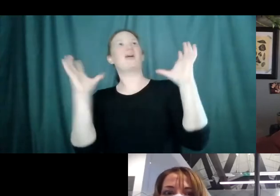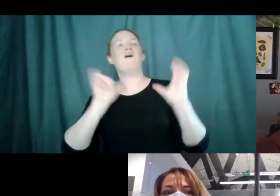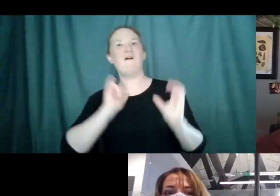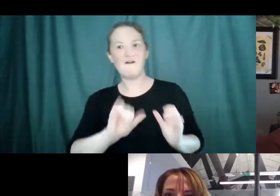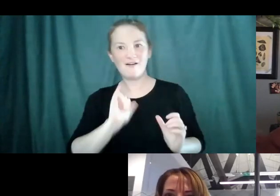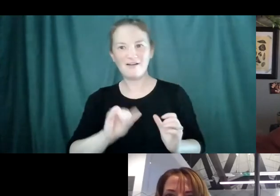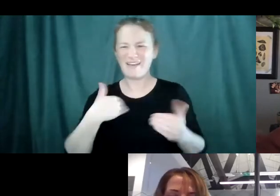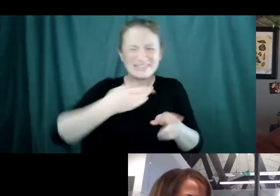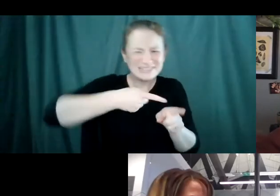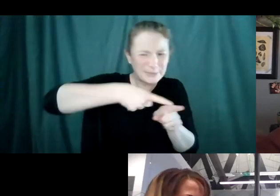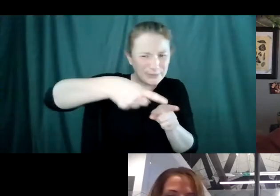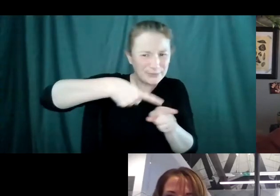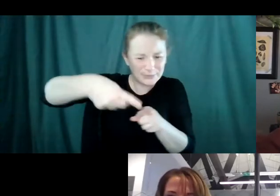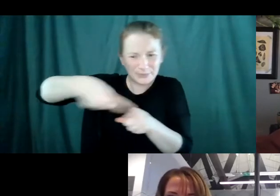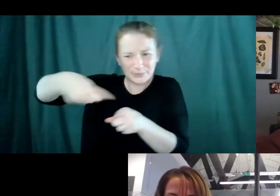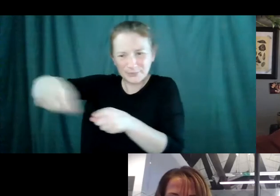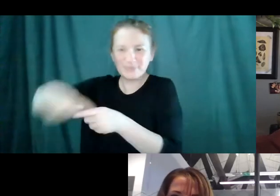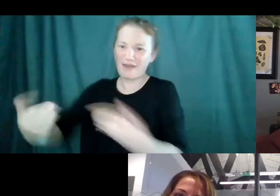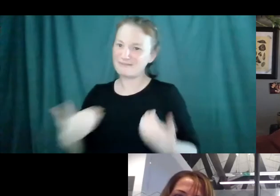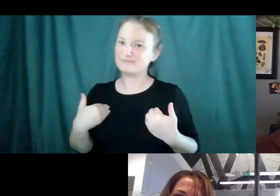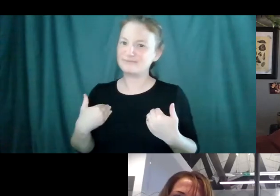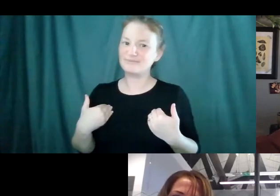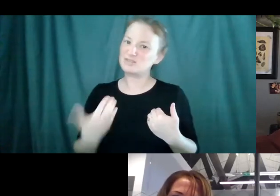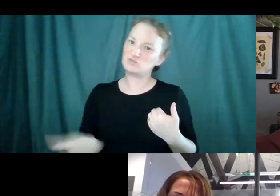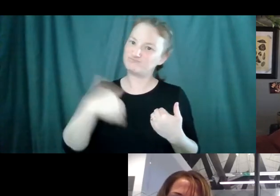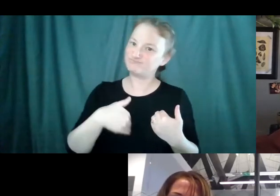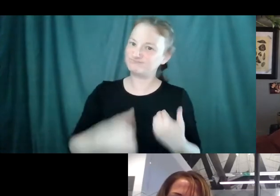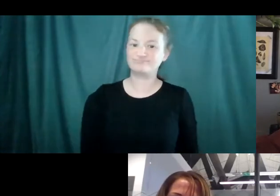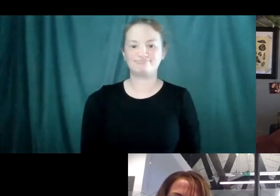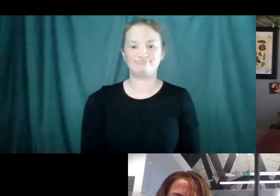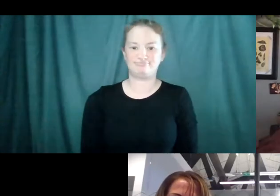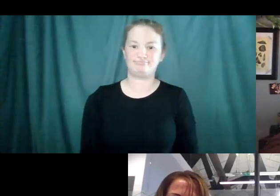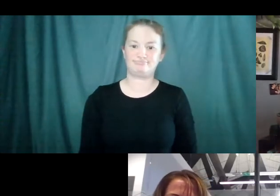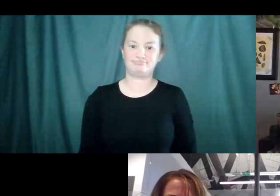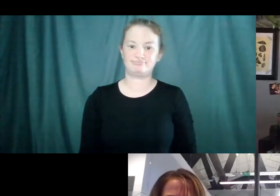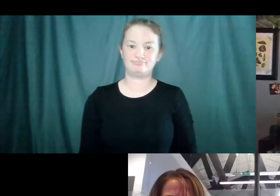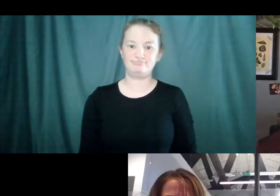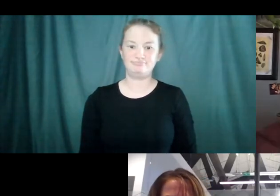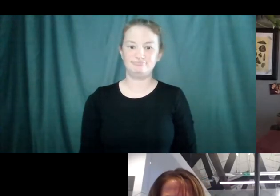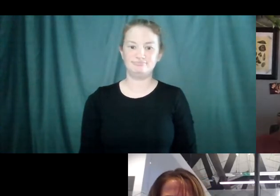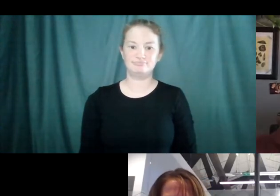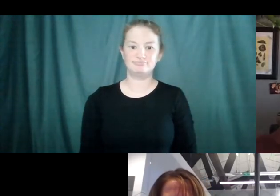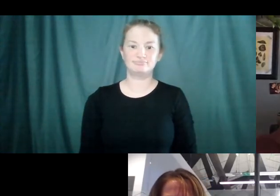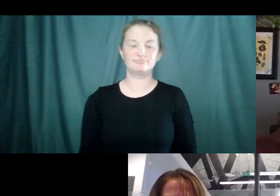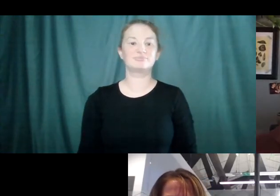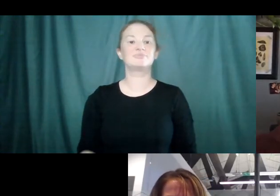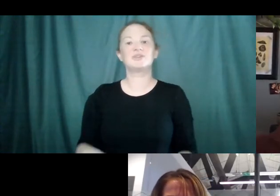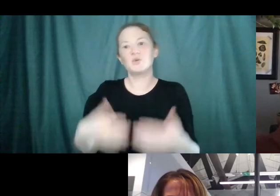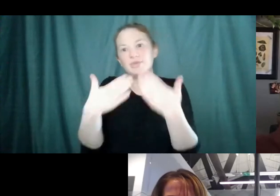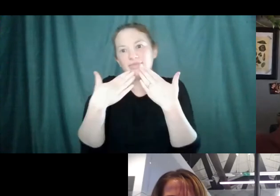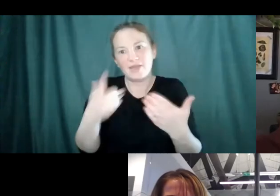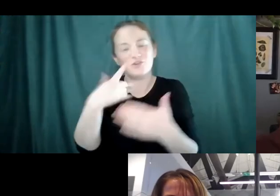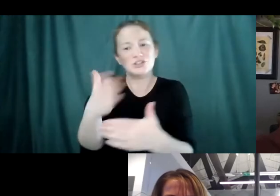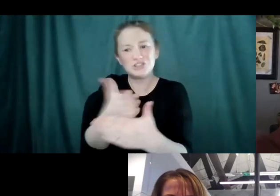be able to accomplish what we want to accomplish with better health. Awesome. Well, thank you so much, both of you for sharing all your